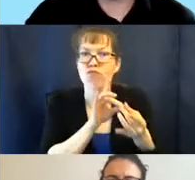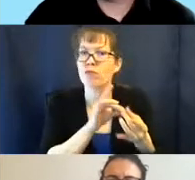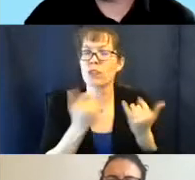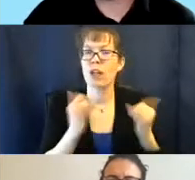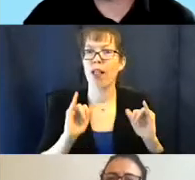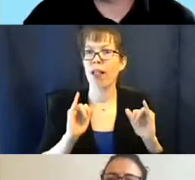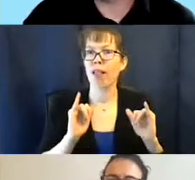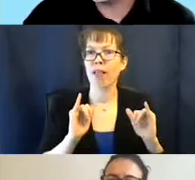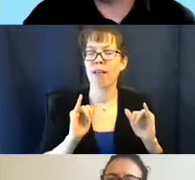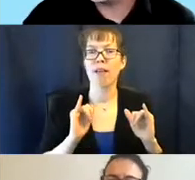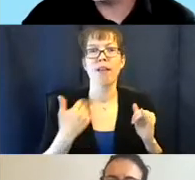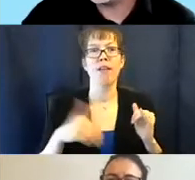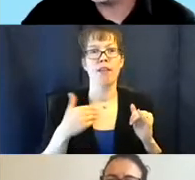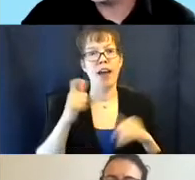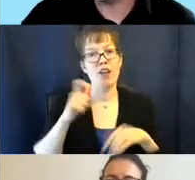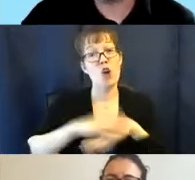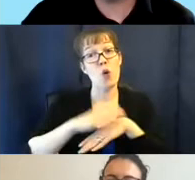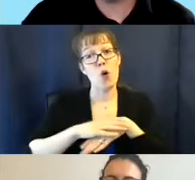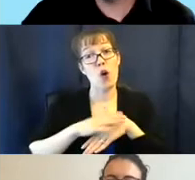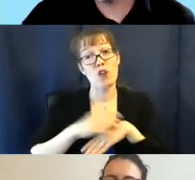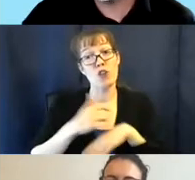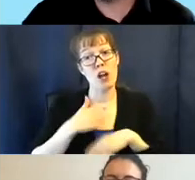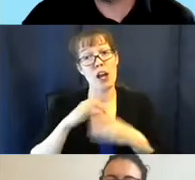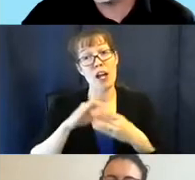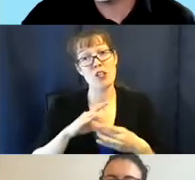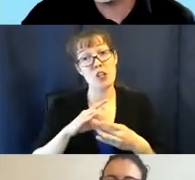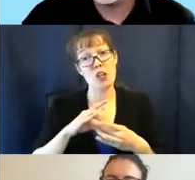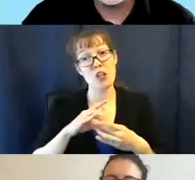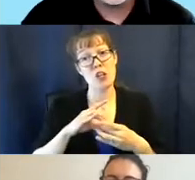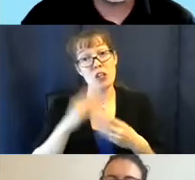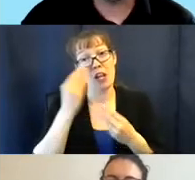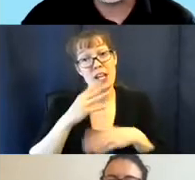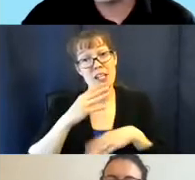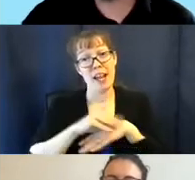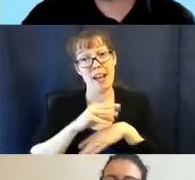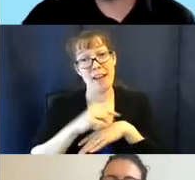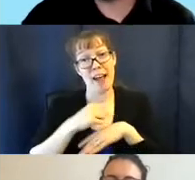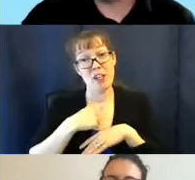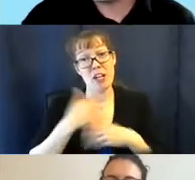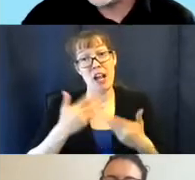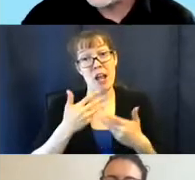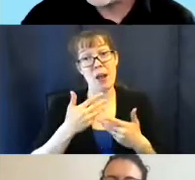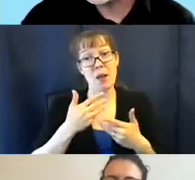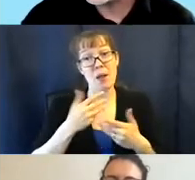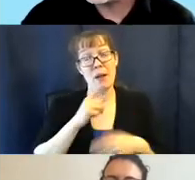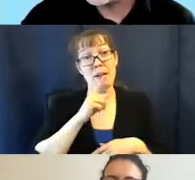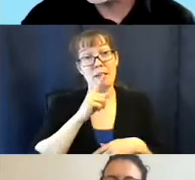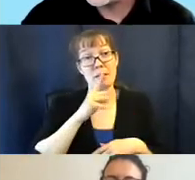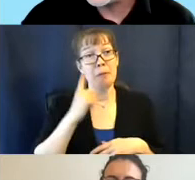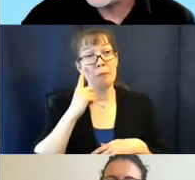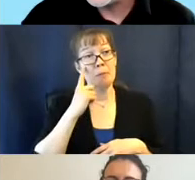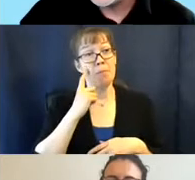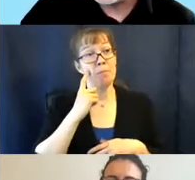And that is, I probably should have warned you guys, by the way, uh, in terms of, uh, content advisory, uh, that I might spring a leak from my eyeballs at